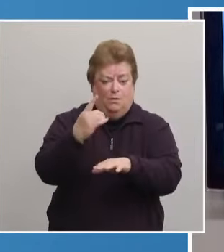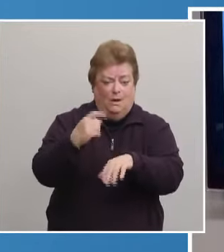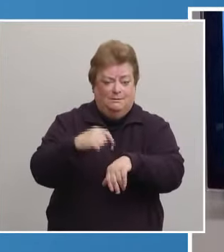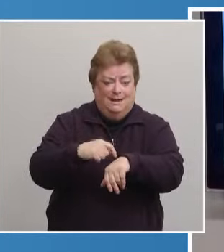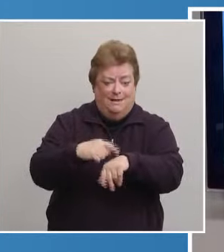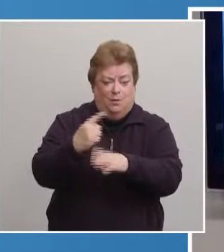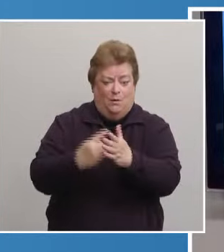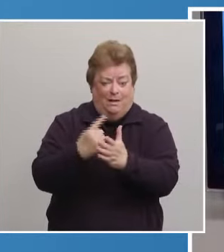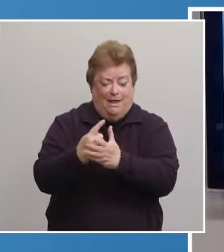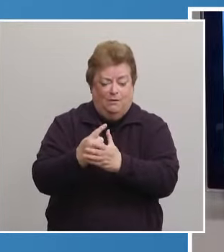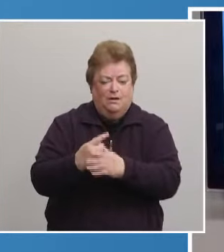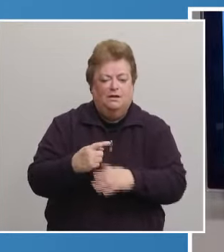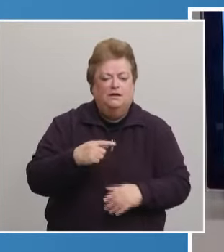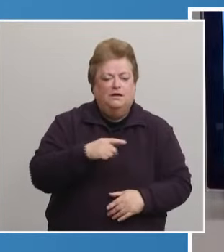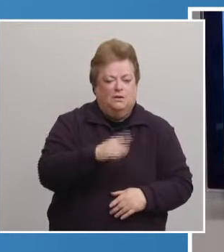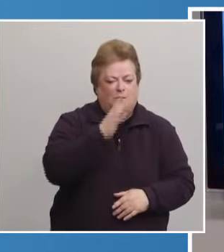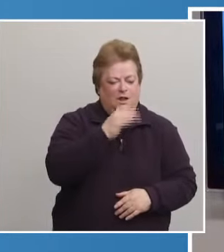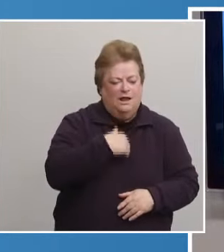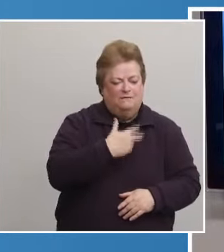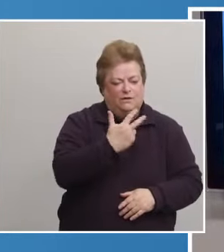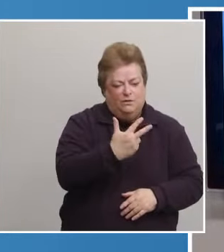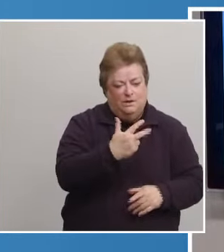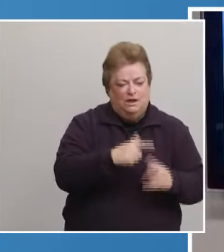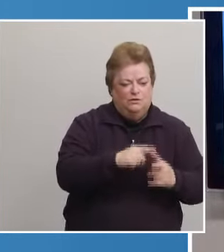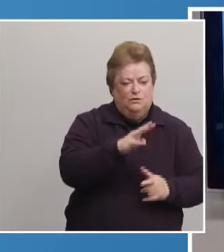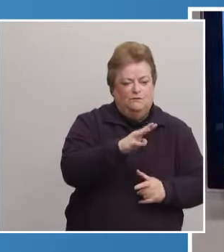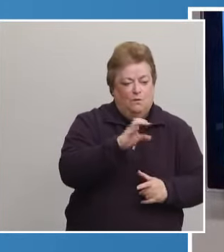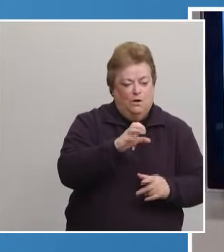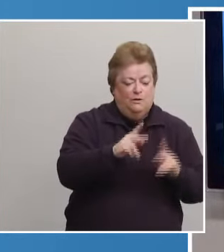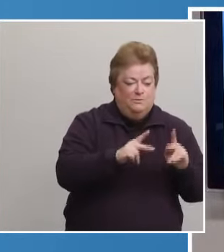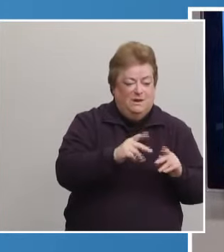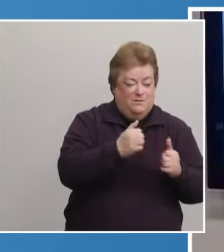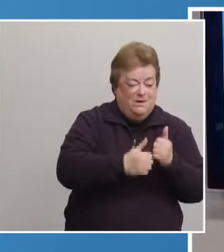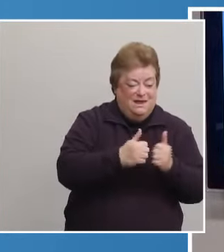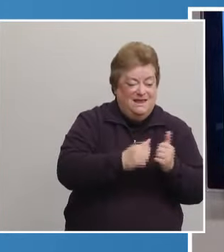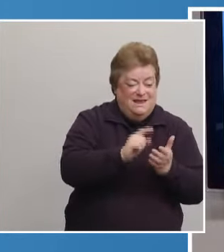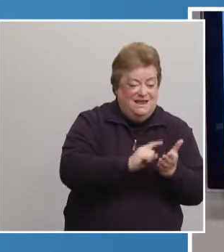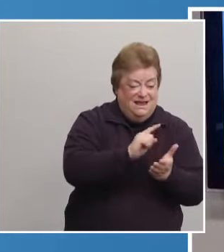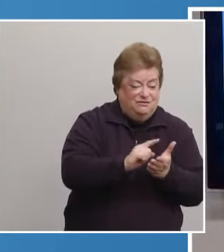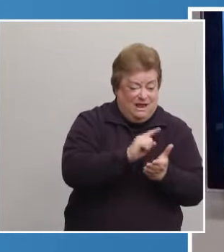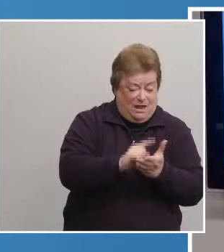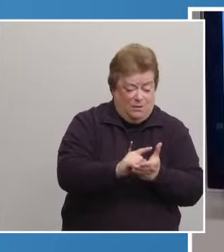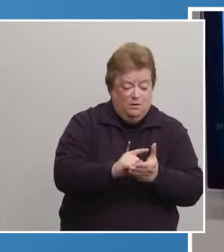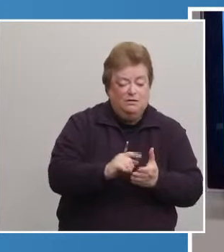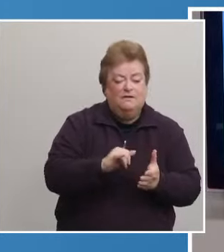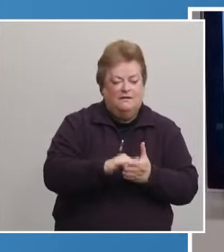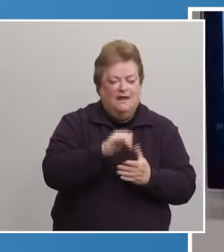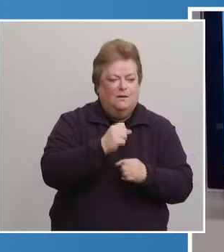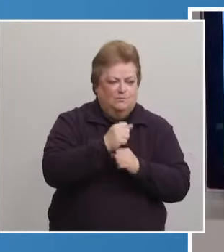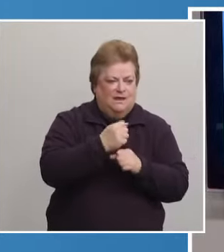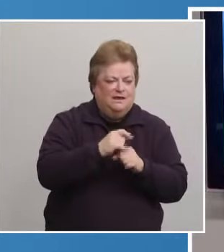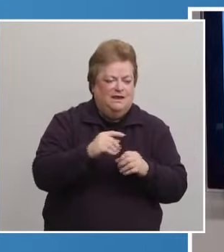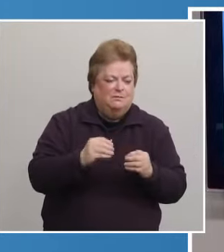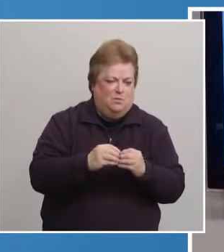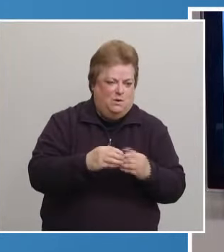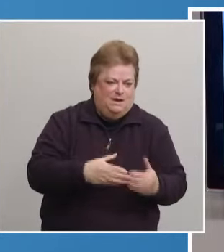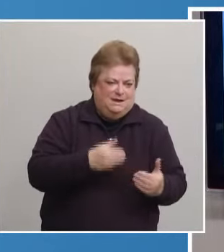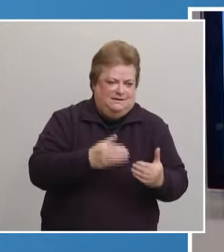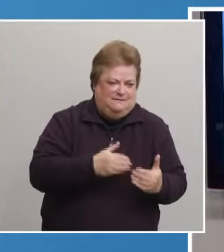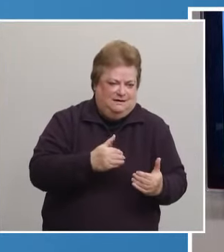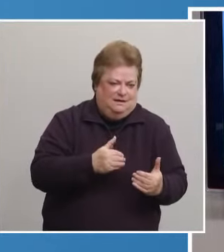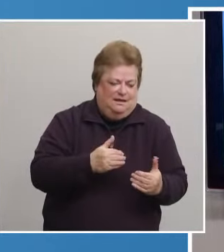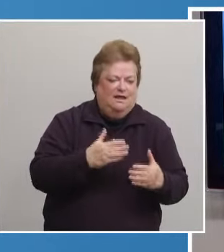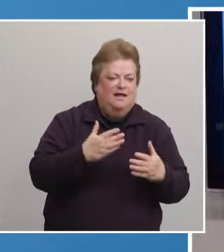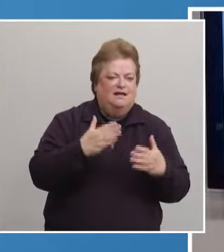the clinic will have about three to four hundred people per hour which will make it much easier and much less congested.